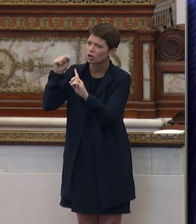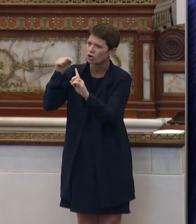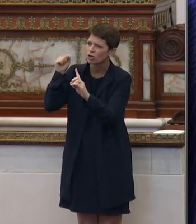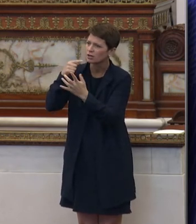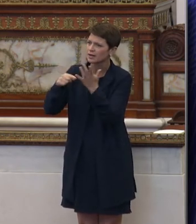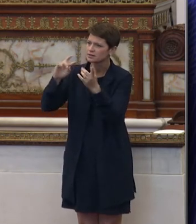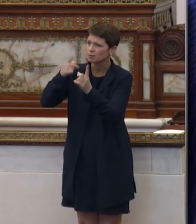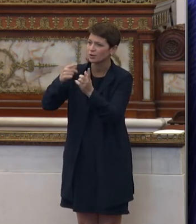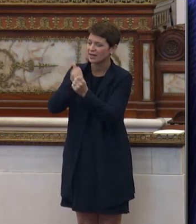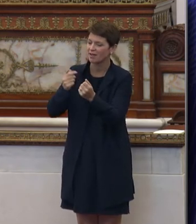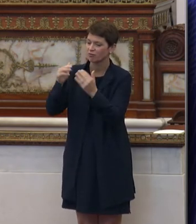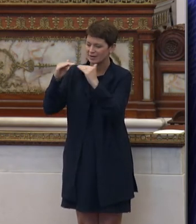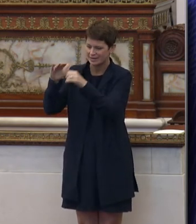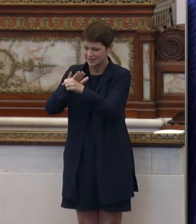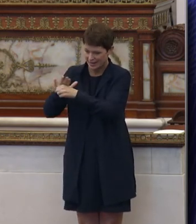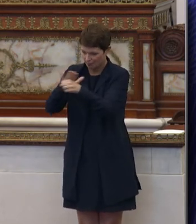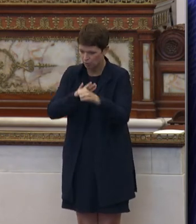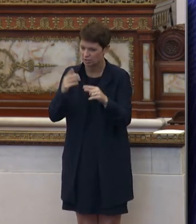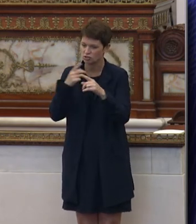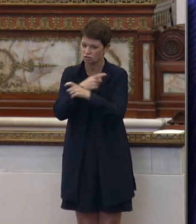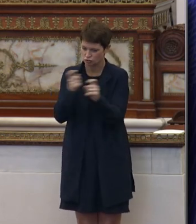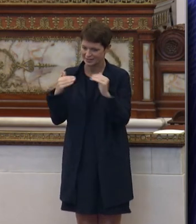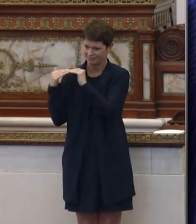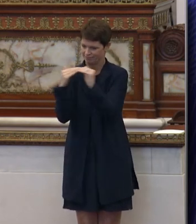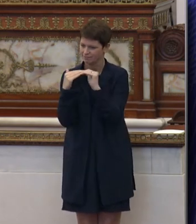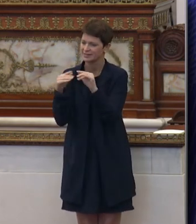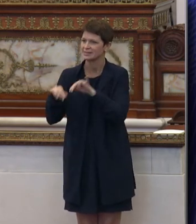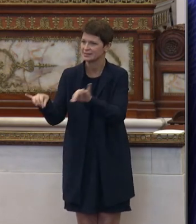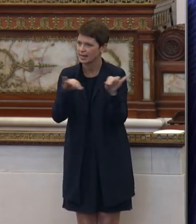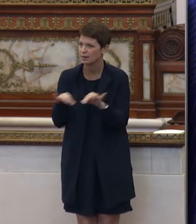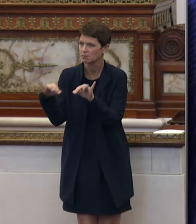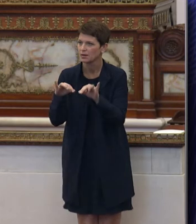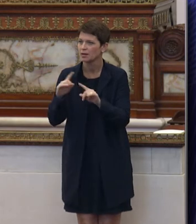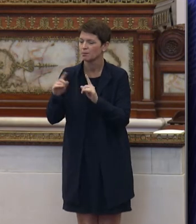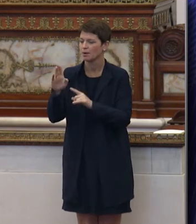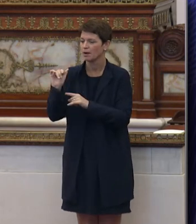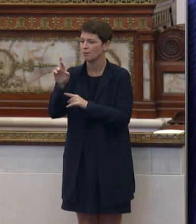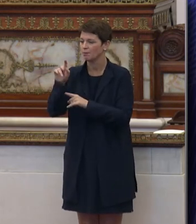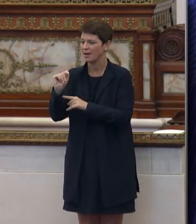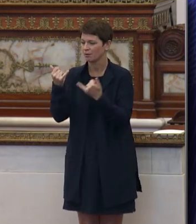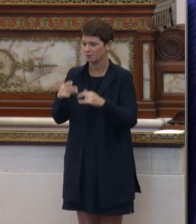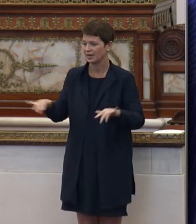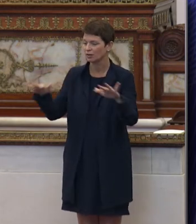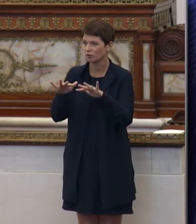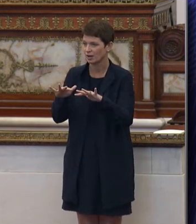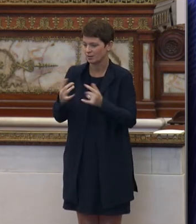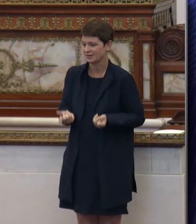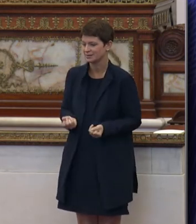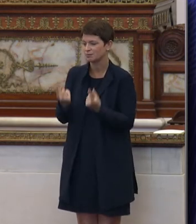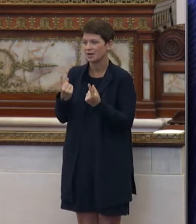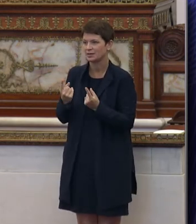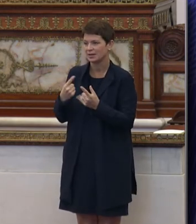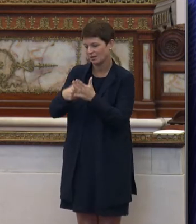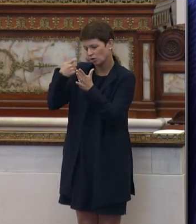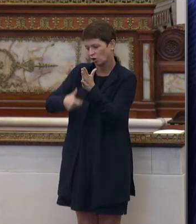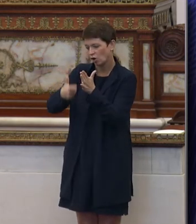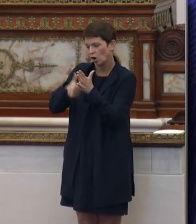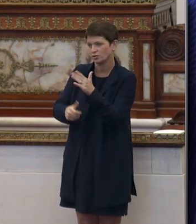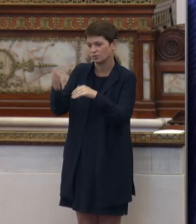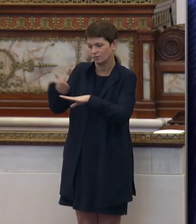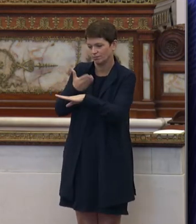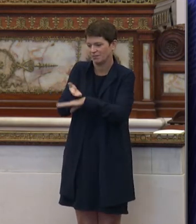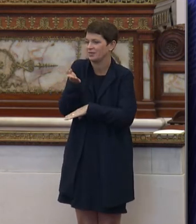every neighborhood is treated fairly. But can you go over the numbers regarding Barrett playground and the spending and the cost there?